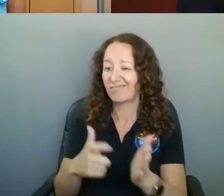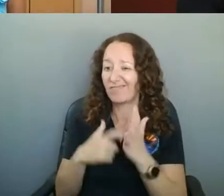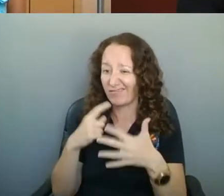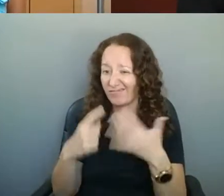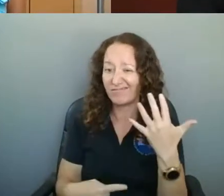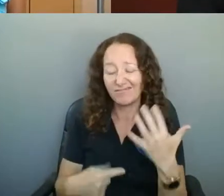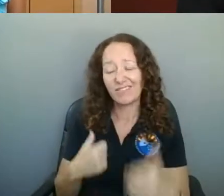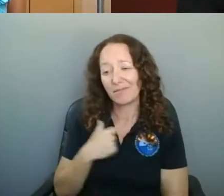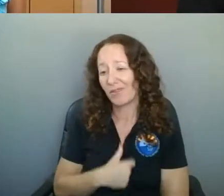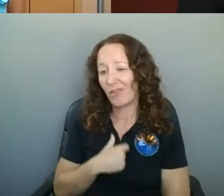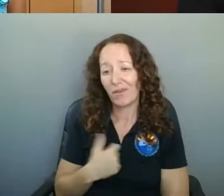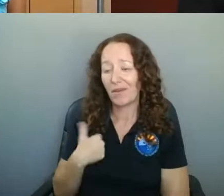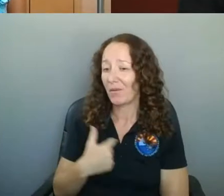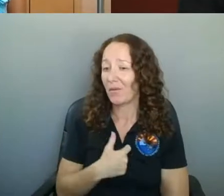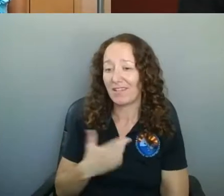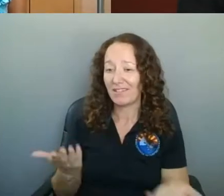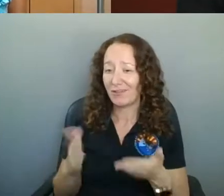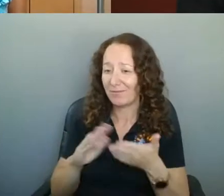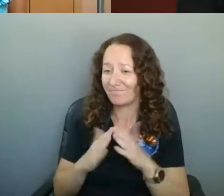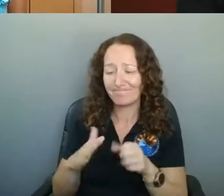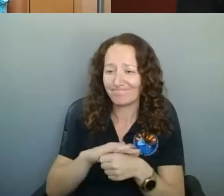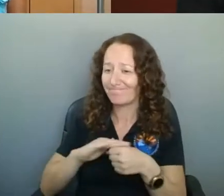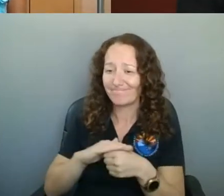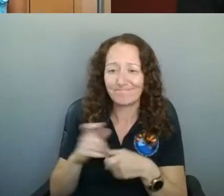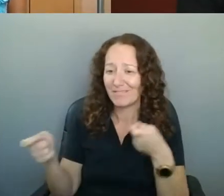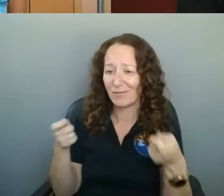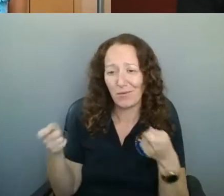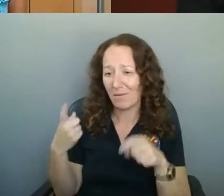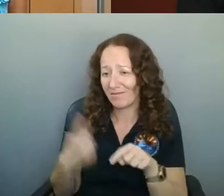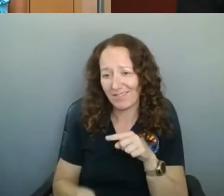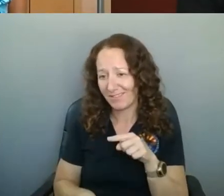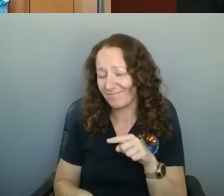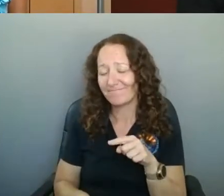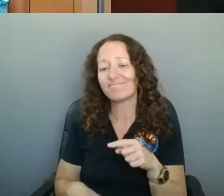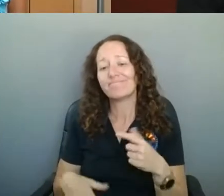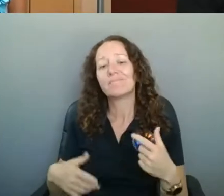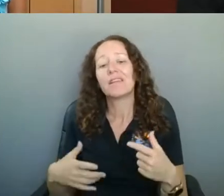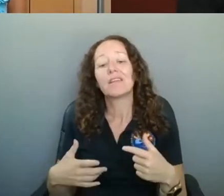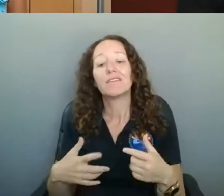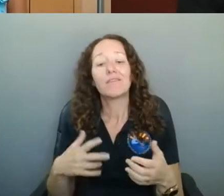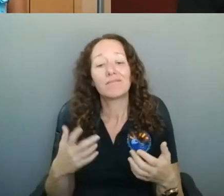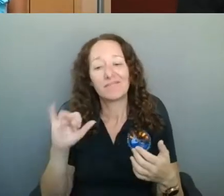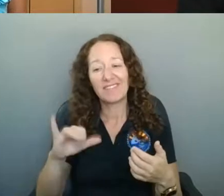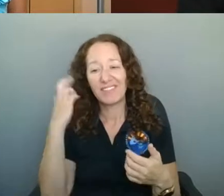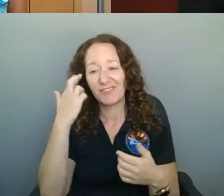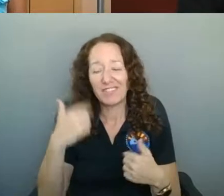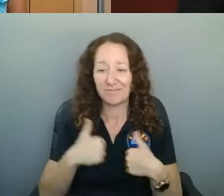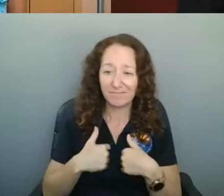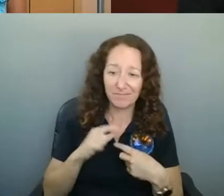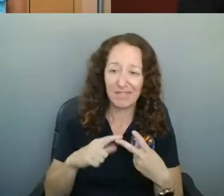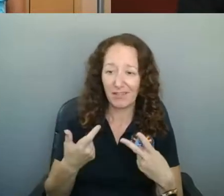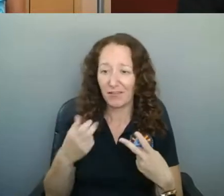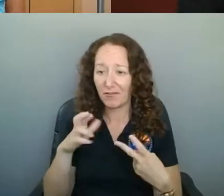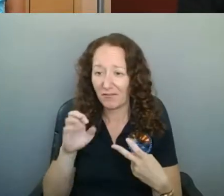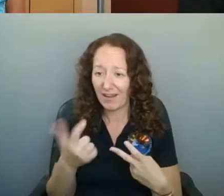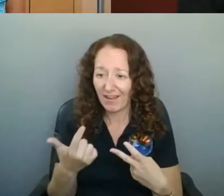control over on a local level, and that's where I know I've been working really hard with Greg and others who are trying our best to really